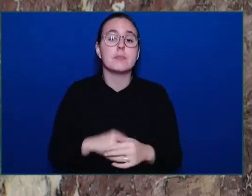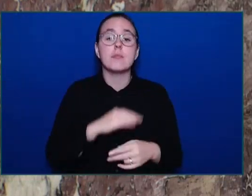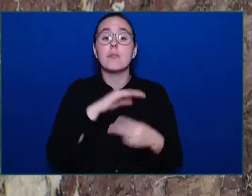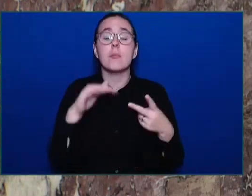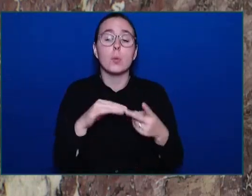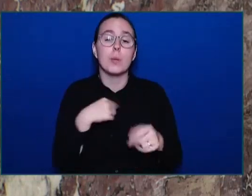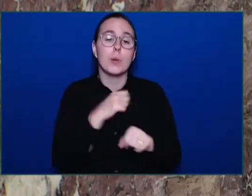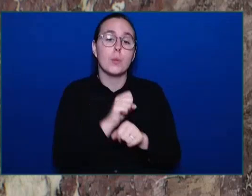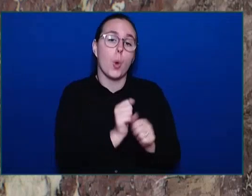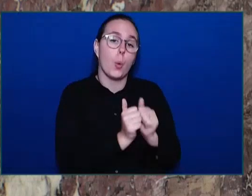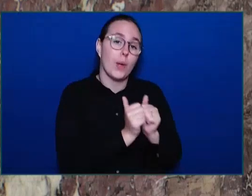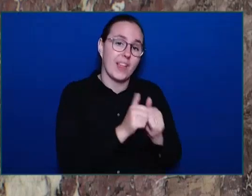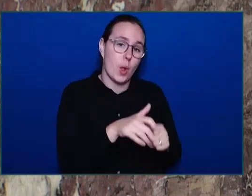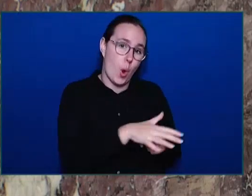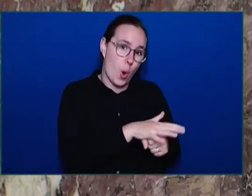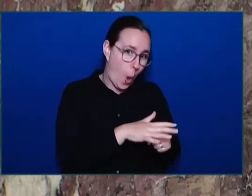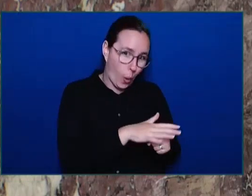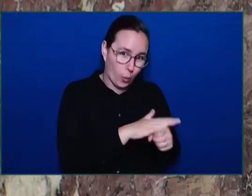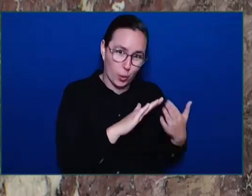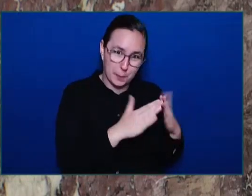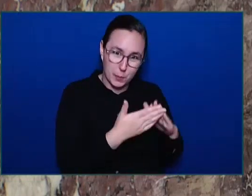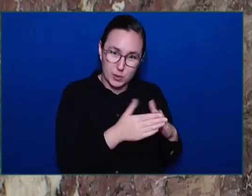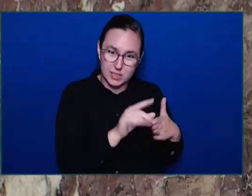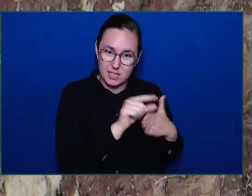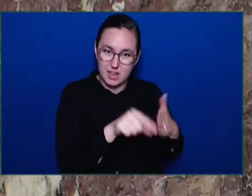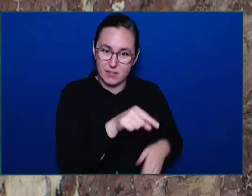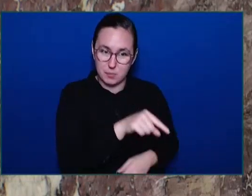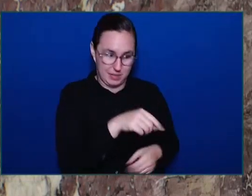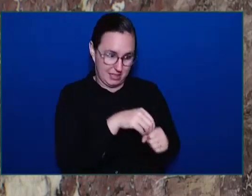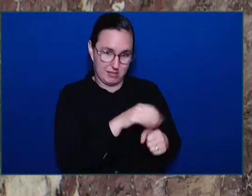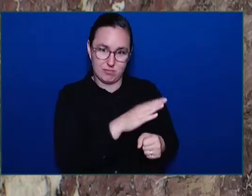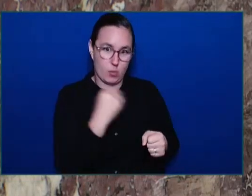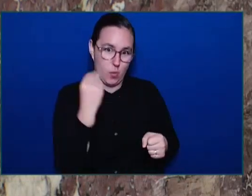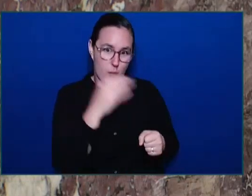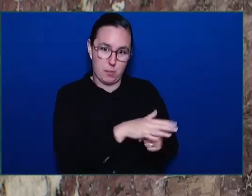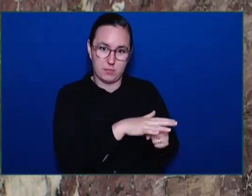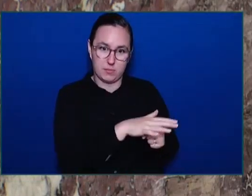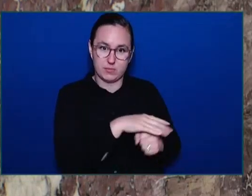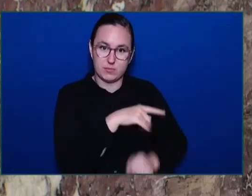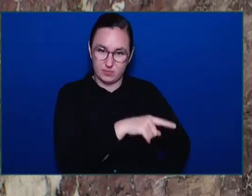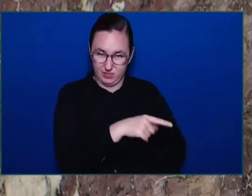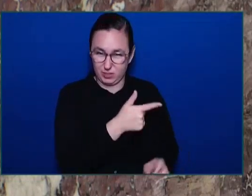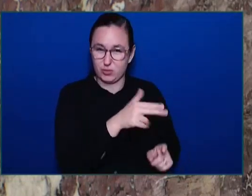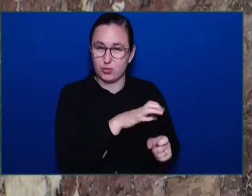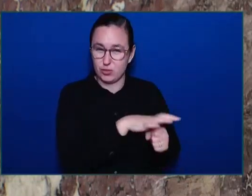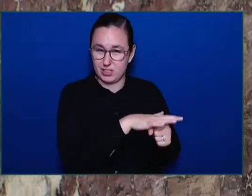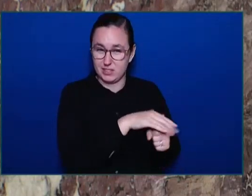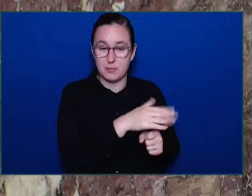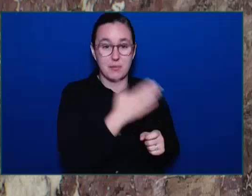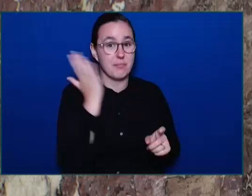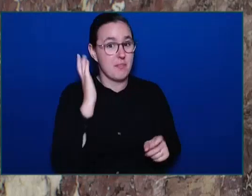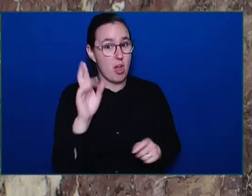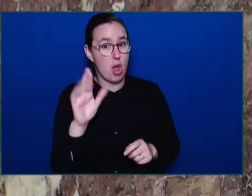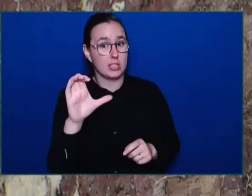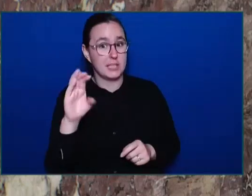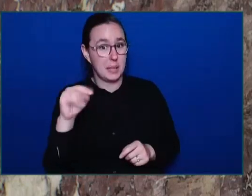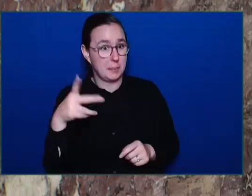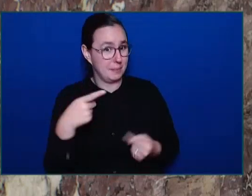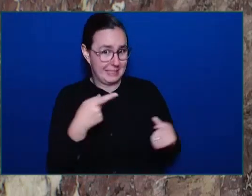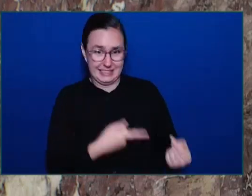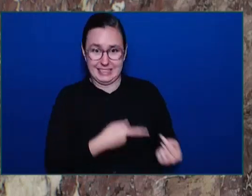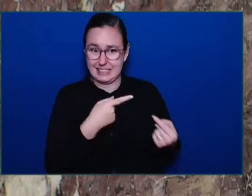where the RCMP were facing challenges in terms of the resources that we were facing. We put additional resources into his community,